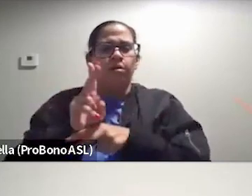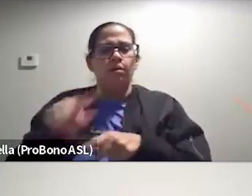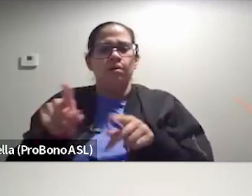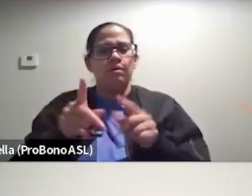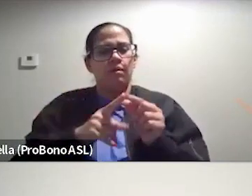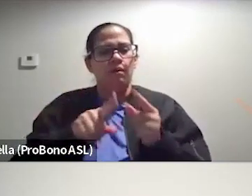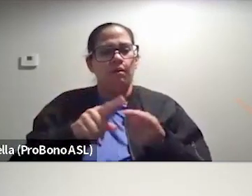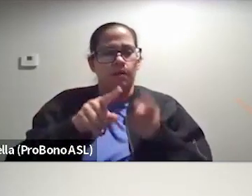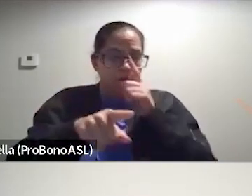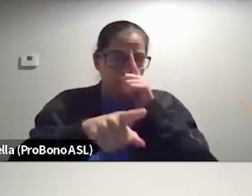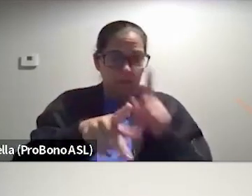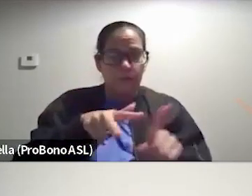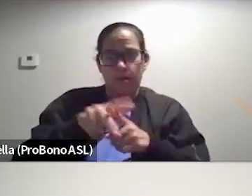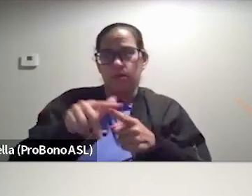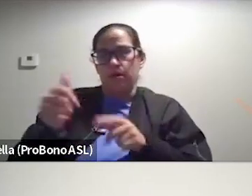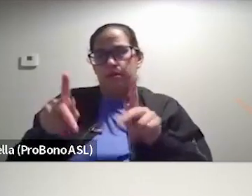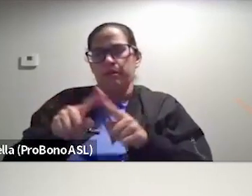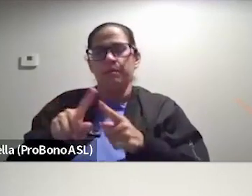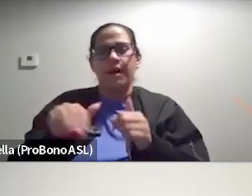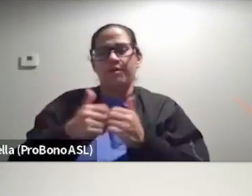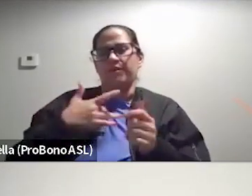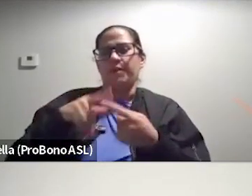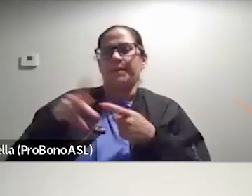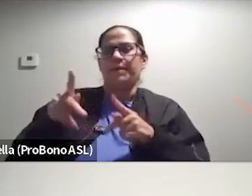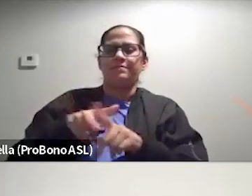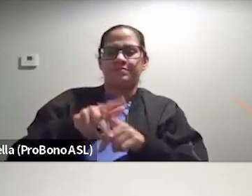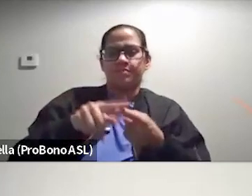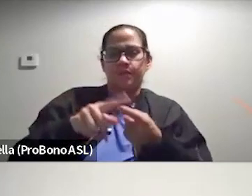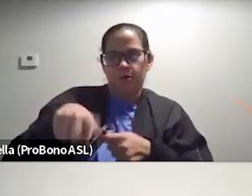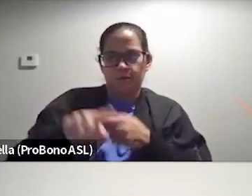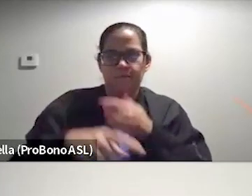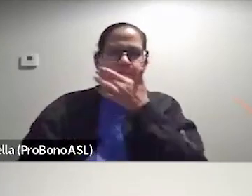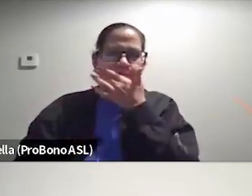talked about how you apply them to other people. How do you feel about people applying them to you?